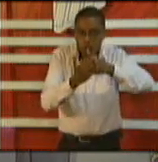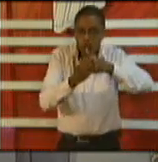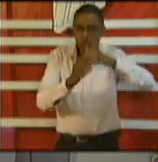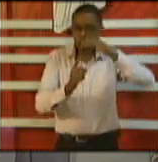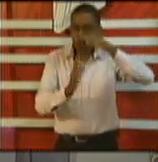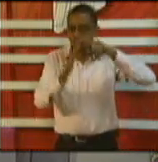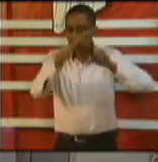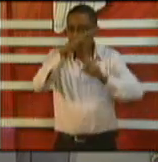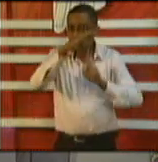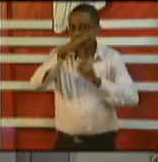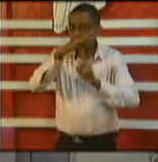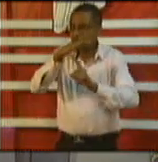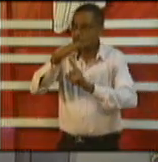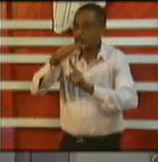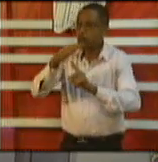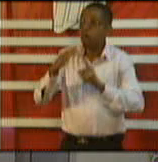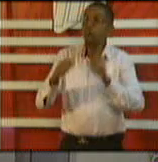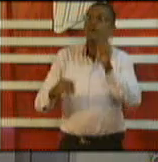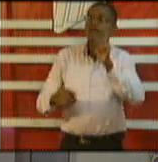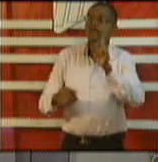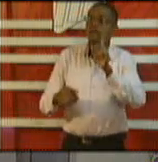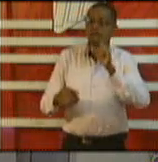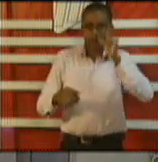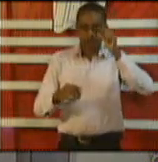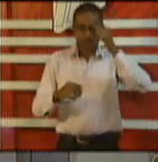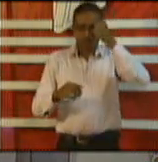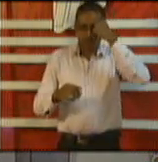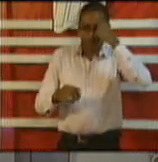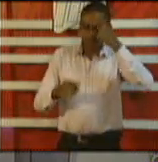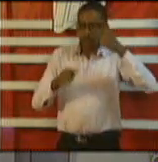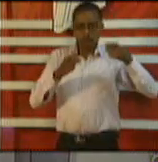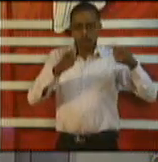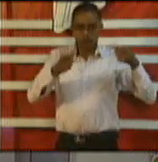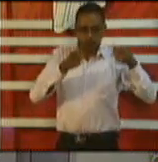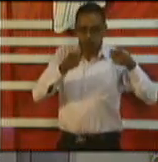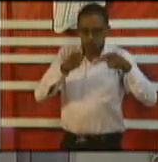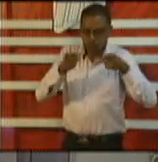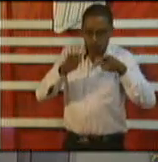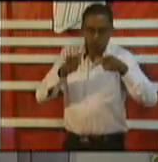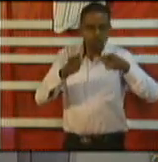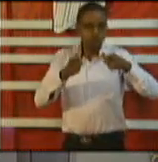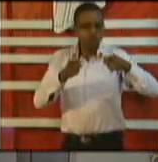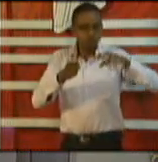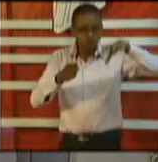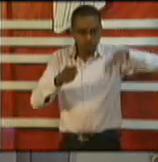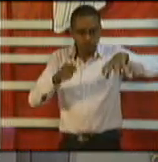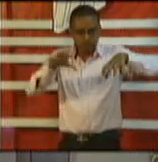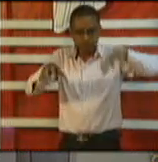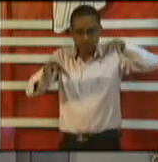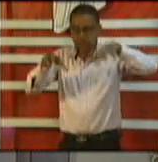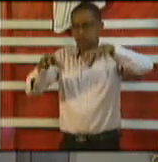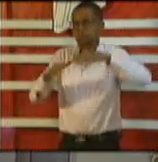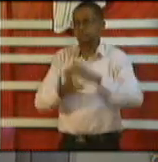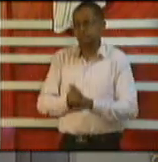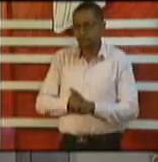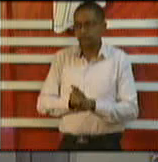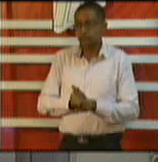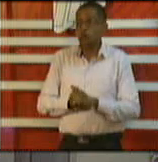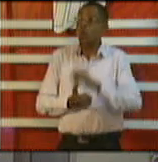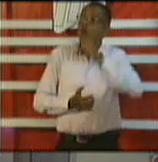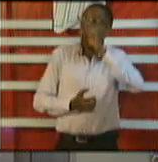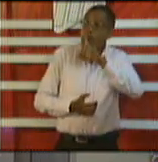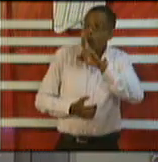state control facilities or in facilities where it is under the direction of the public health